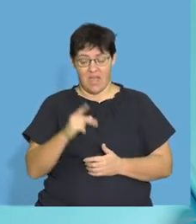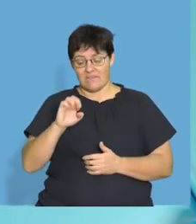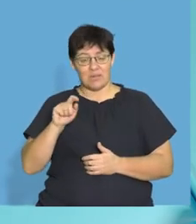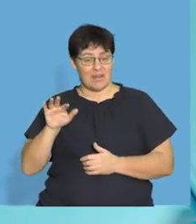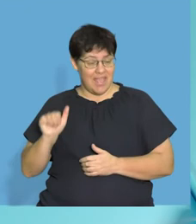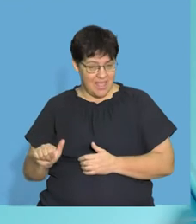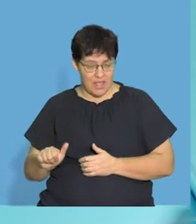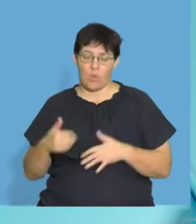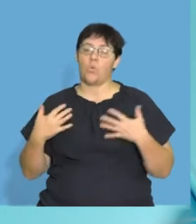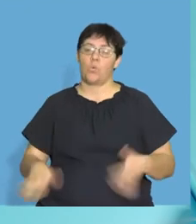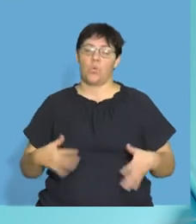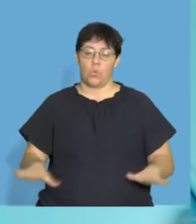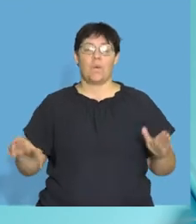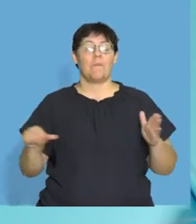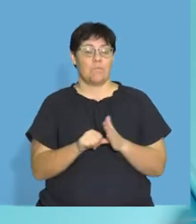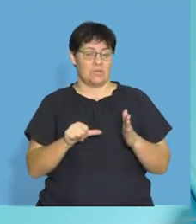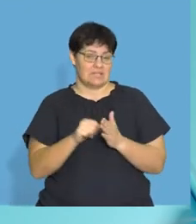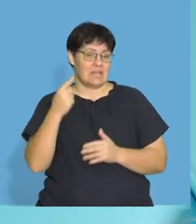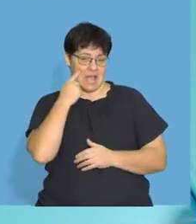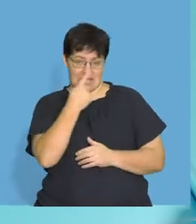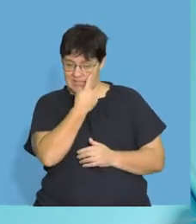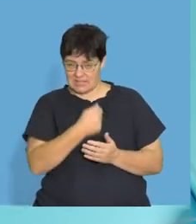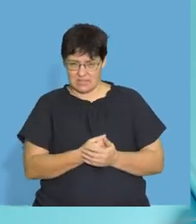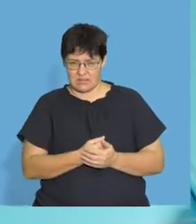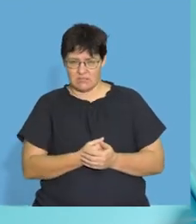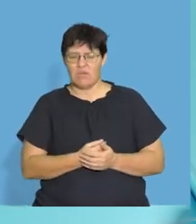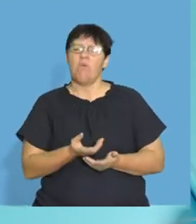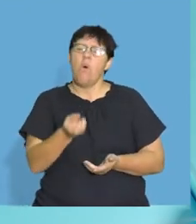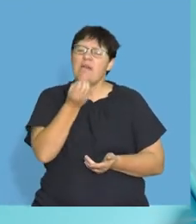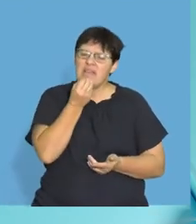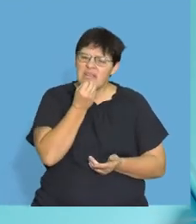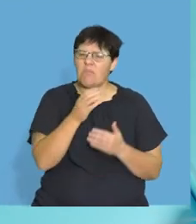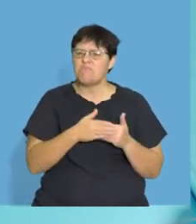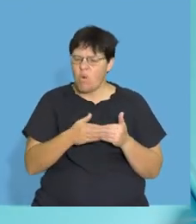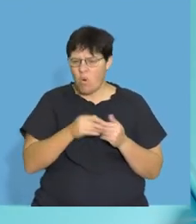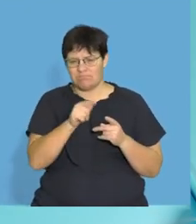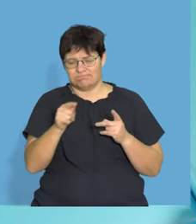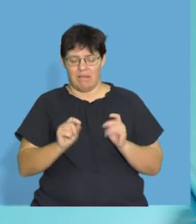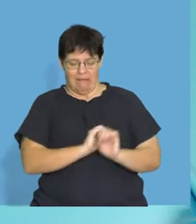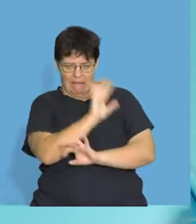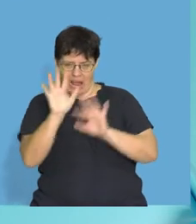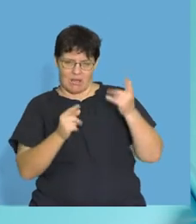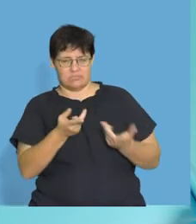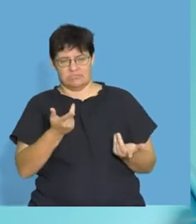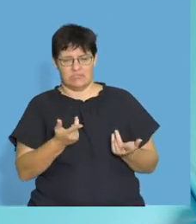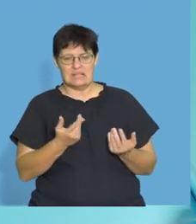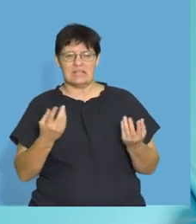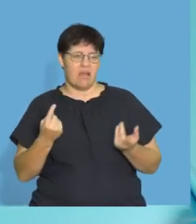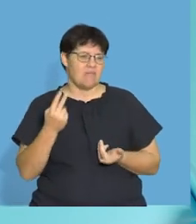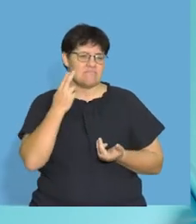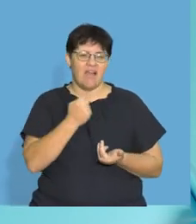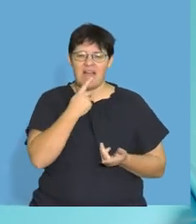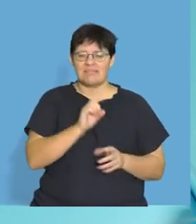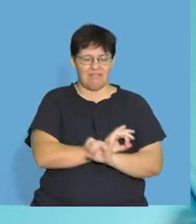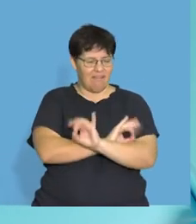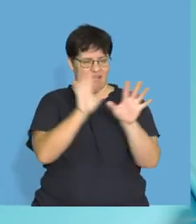So vitamin A, guys, really important for your eyes. So try and, if possible, right, get some fruit in. Something